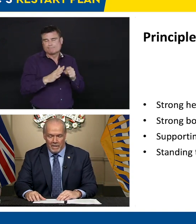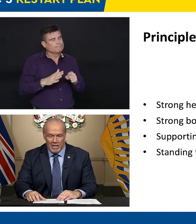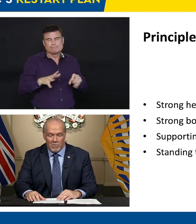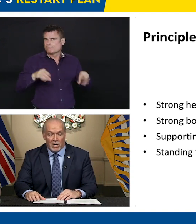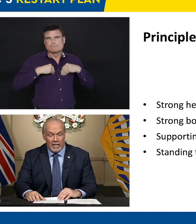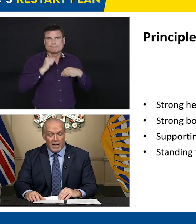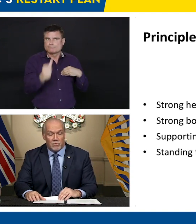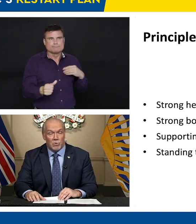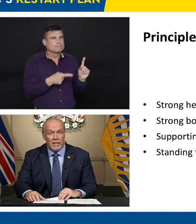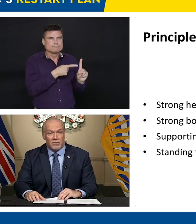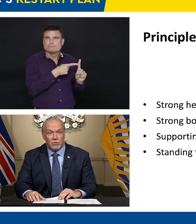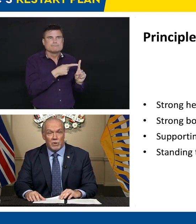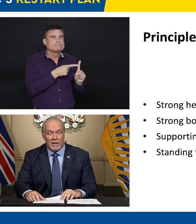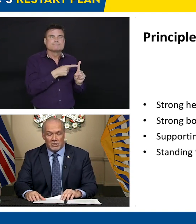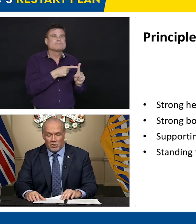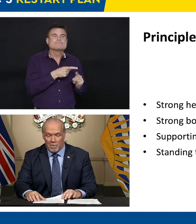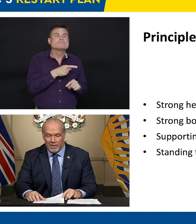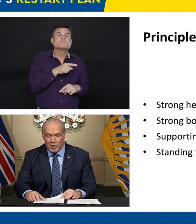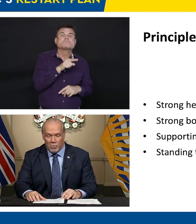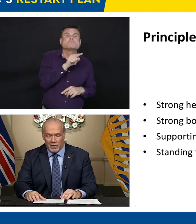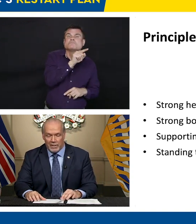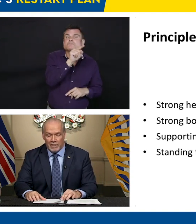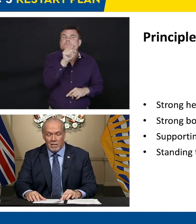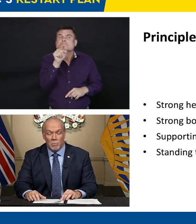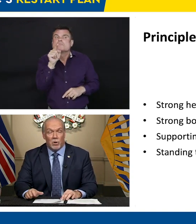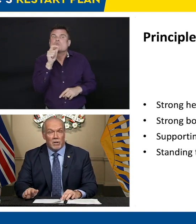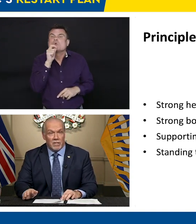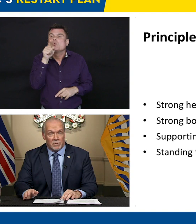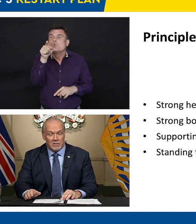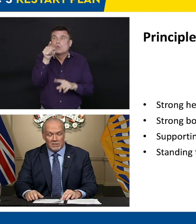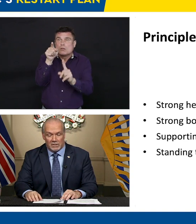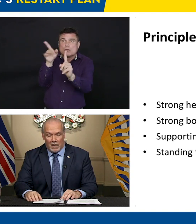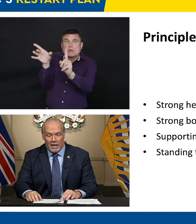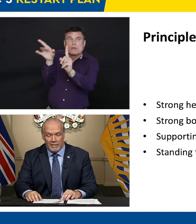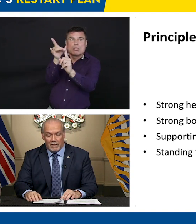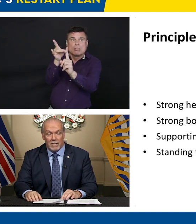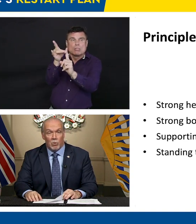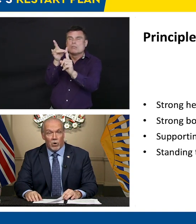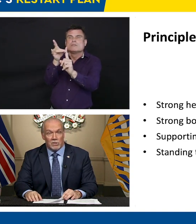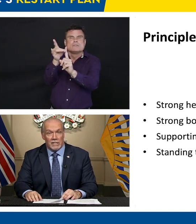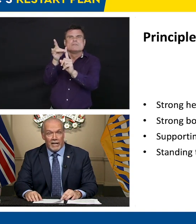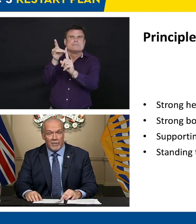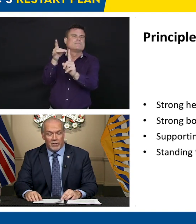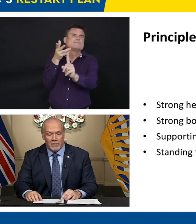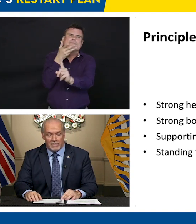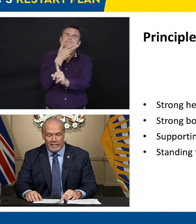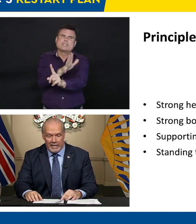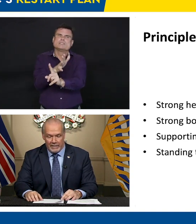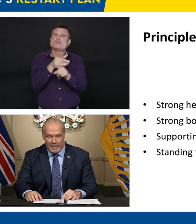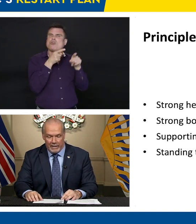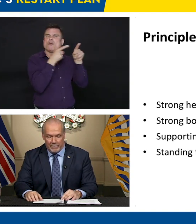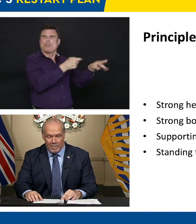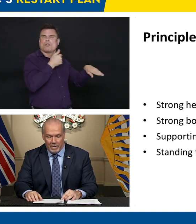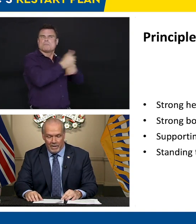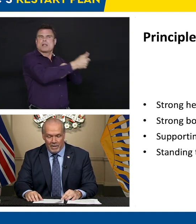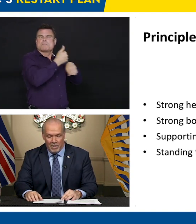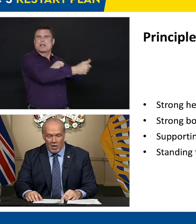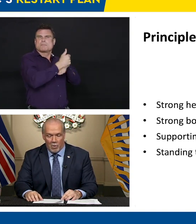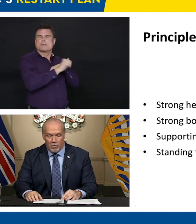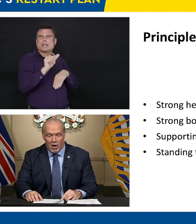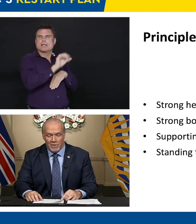If we're going to get through this, we have to stop finger-pointing, put our differences aside, and work together to get it done.